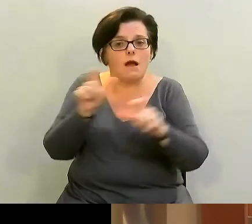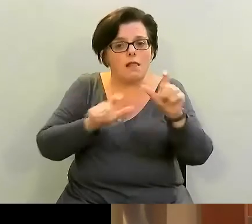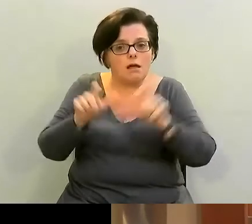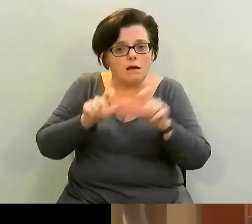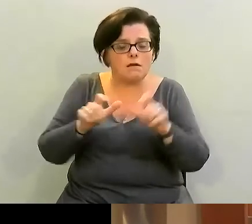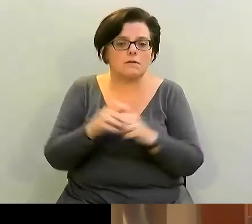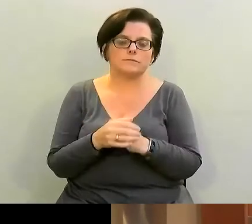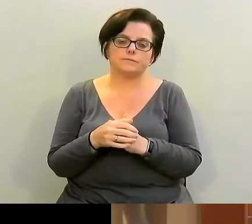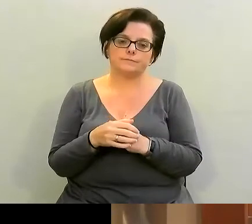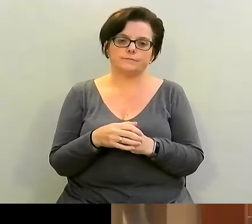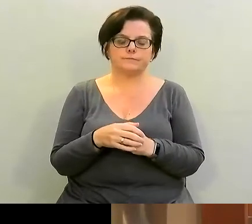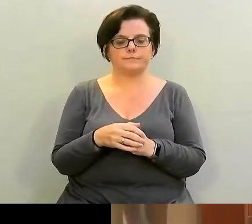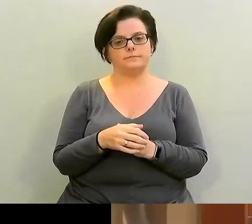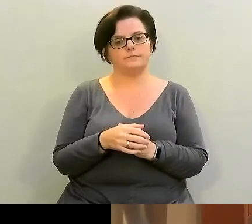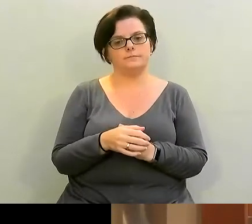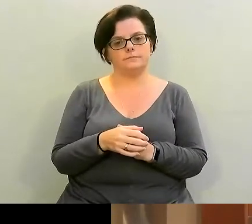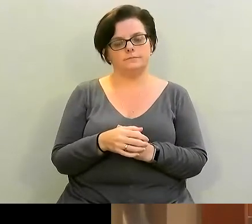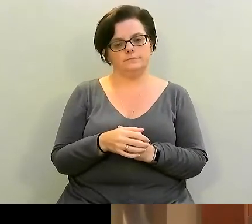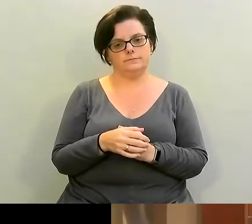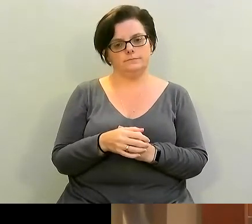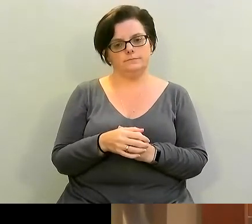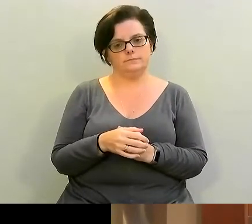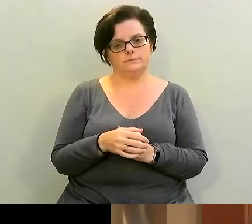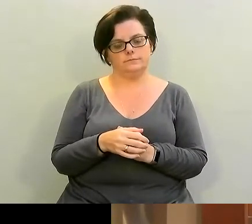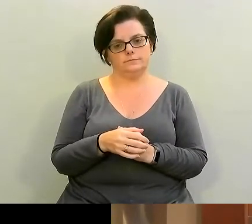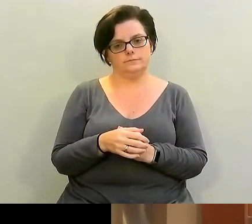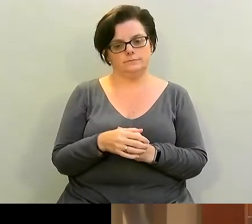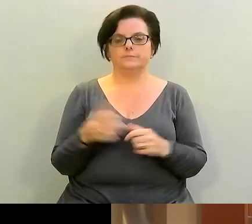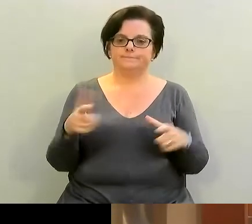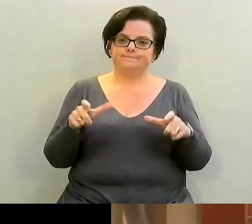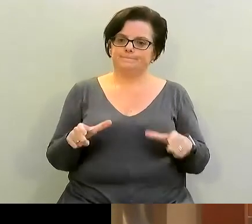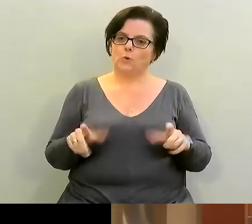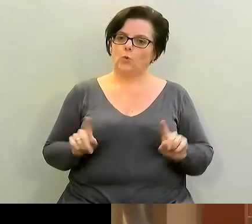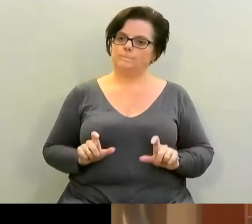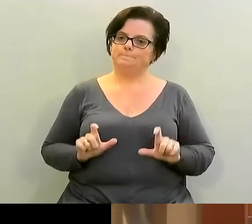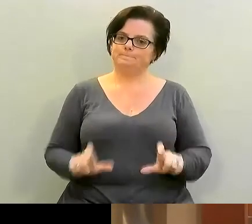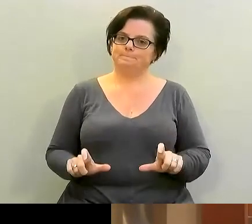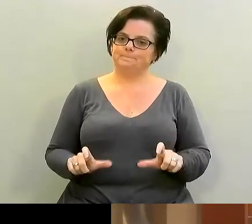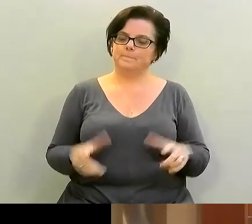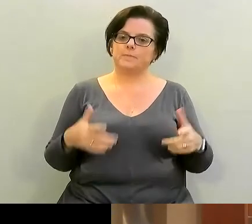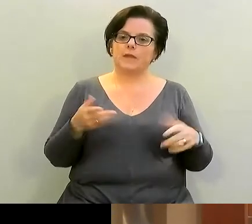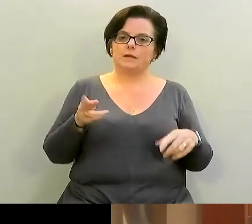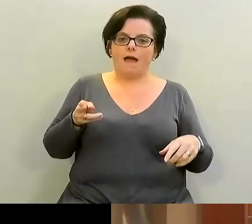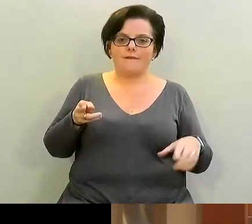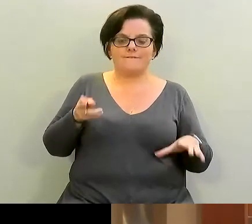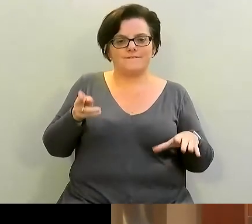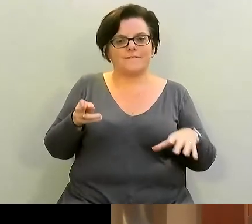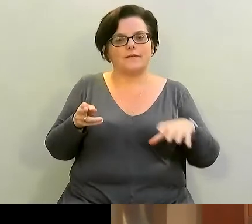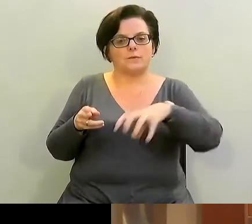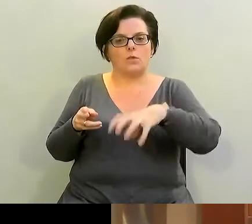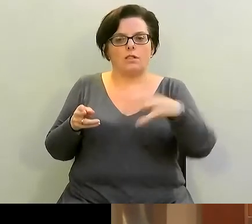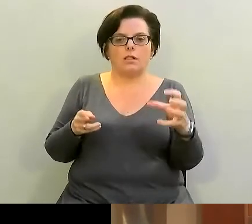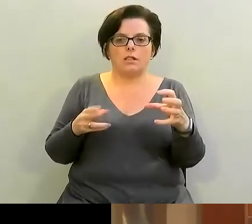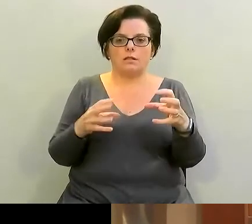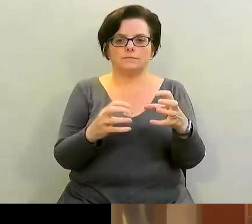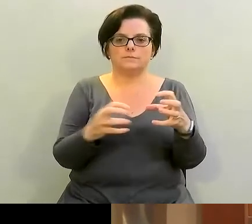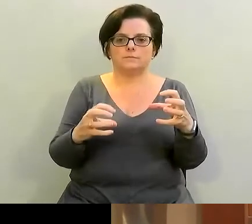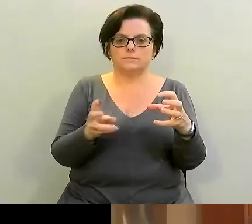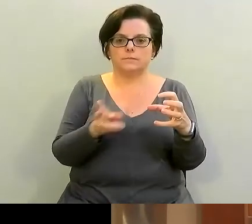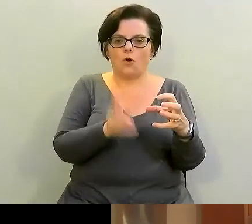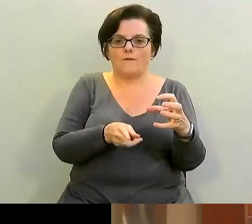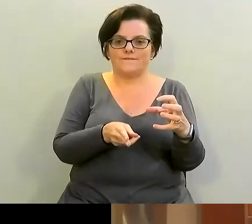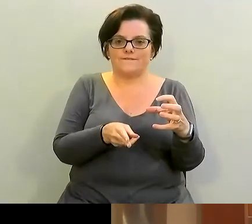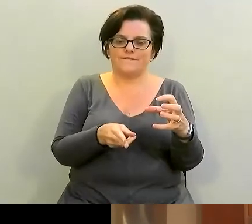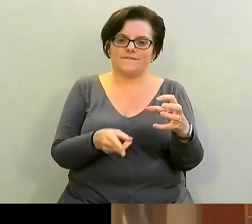to do is I look this is my knife I've secured my board and I'm going to just chop off the end here